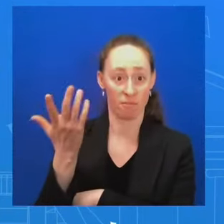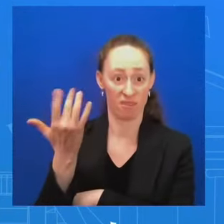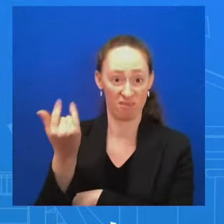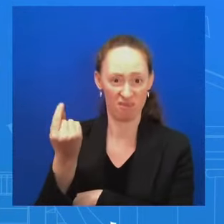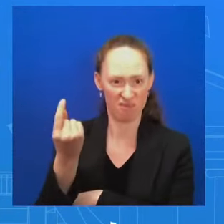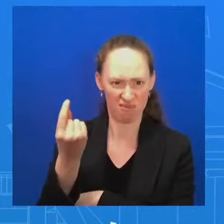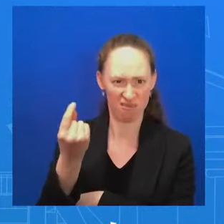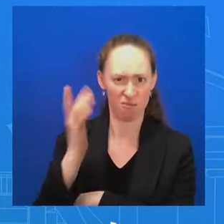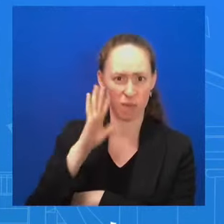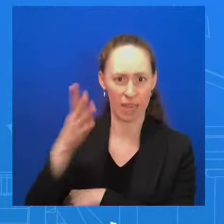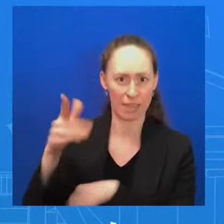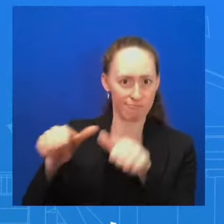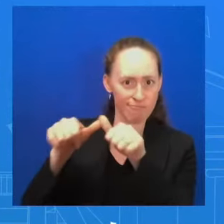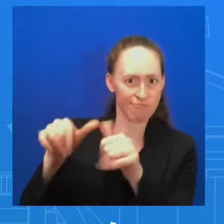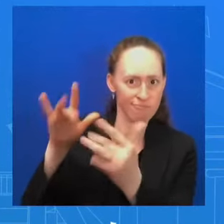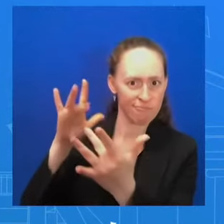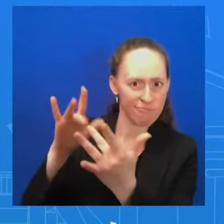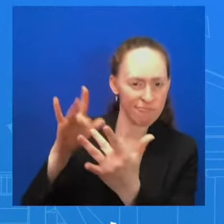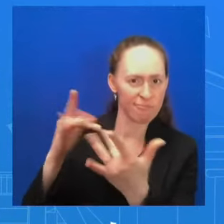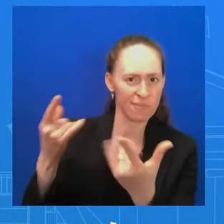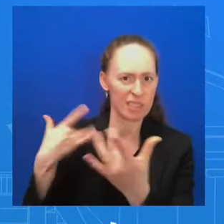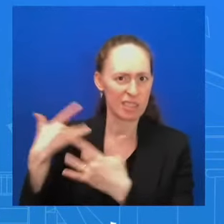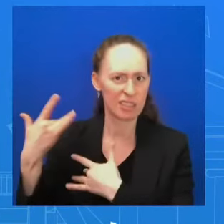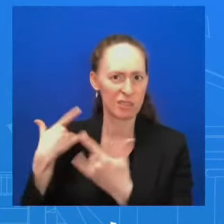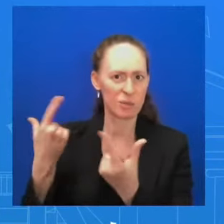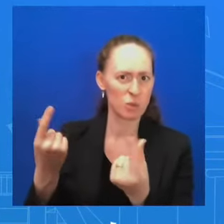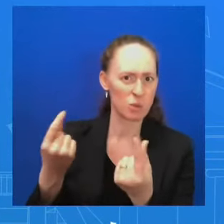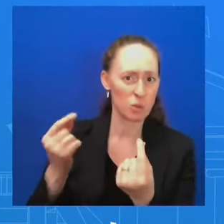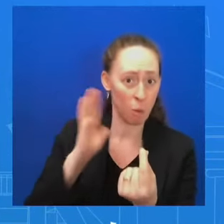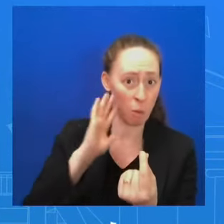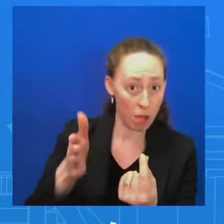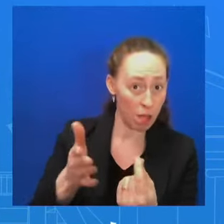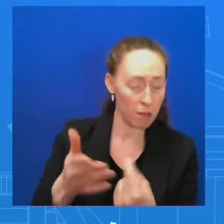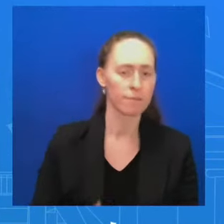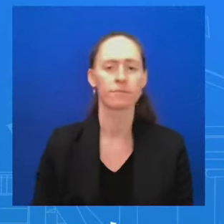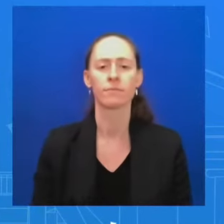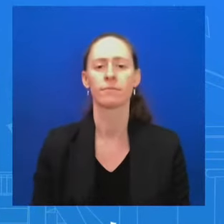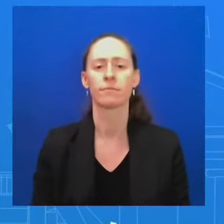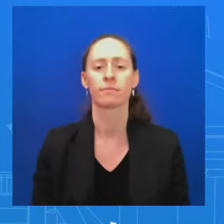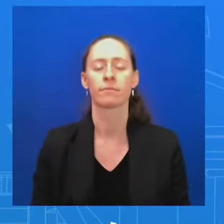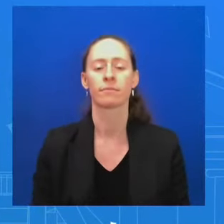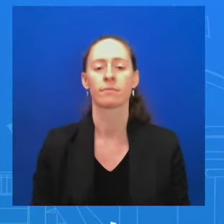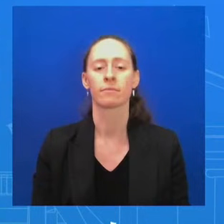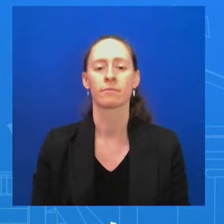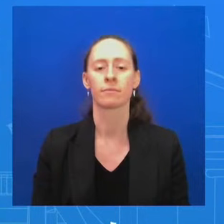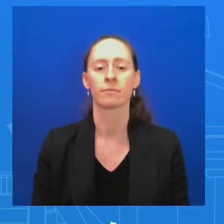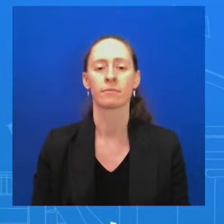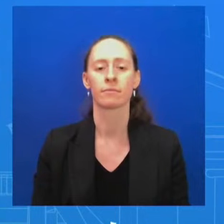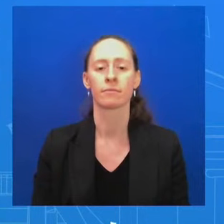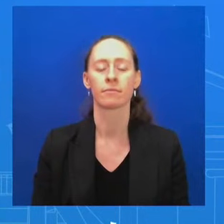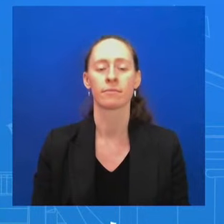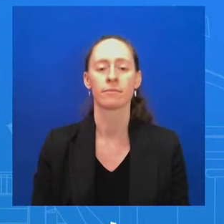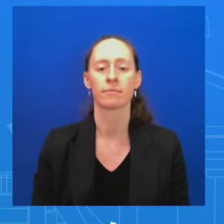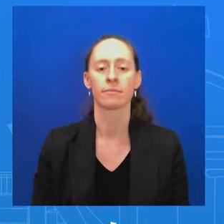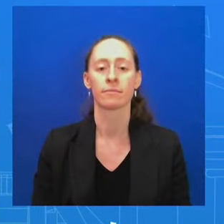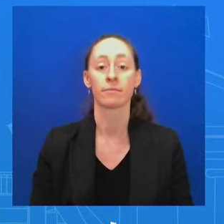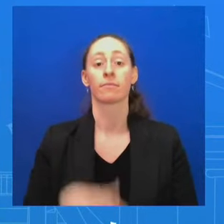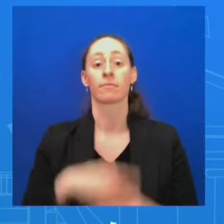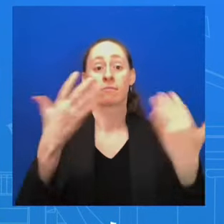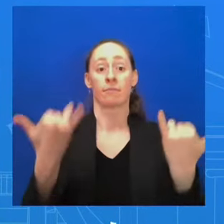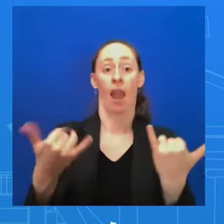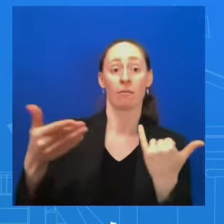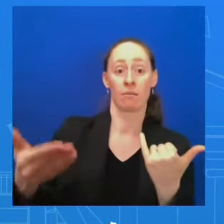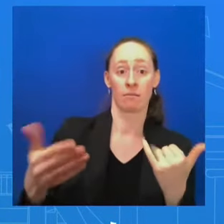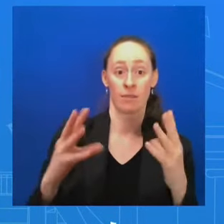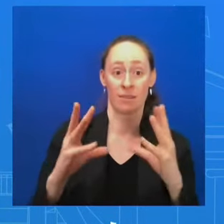.S. and Israeli officials? I don't know if I'd call it separate. It wasn't a focus of this call. The call was, as I answered to MJ, was really about the humanitarian